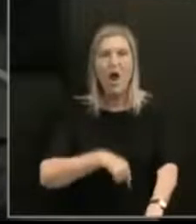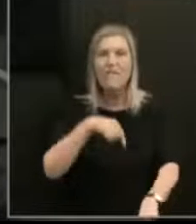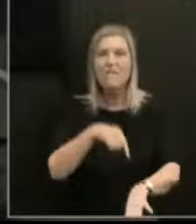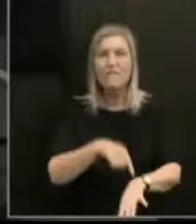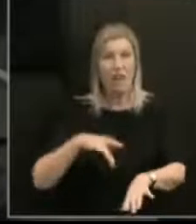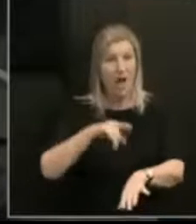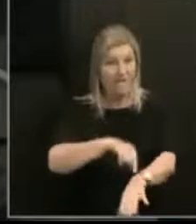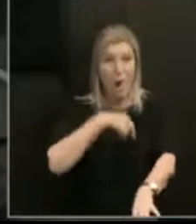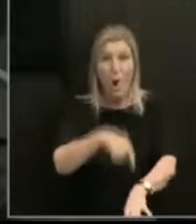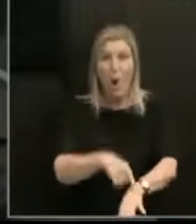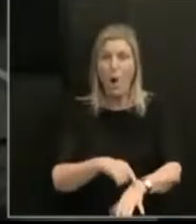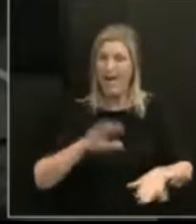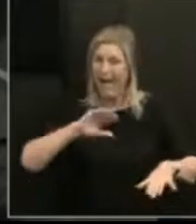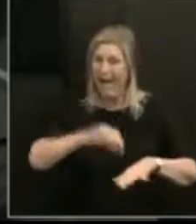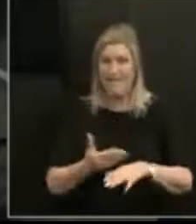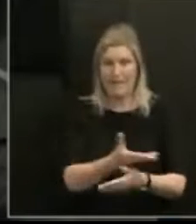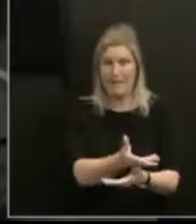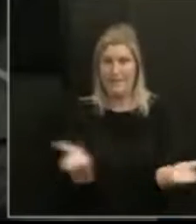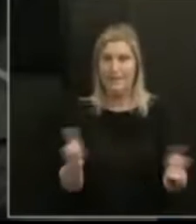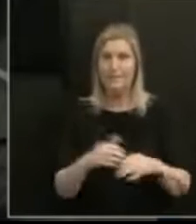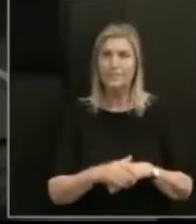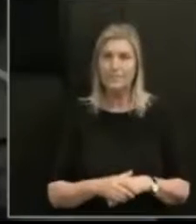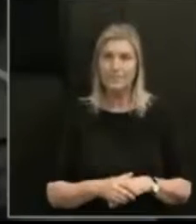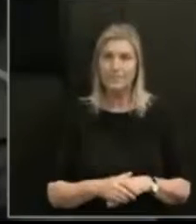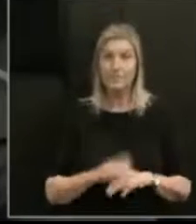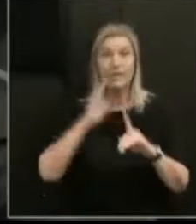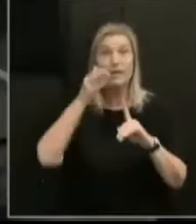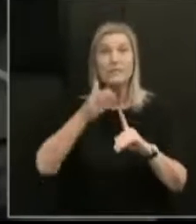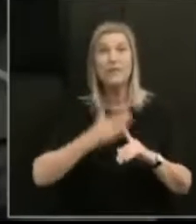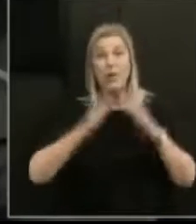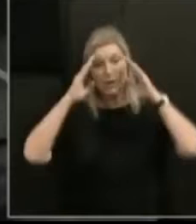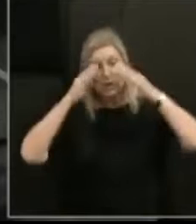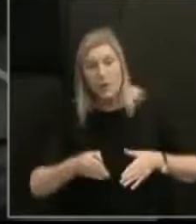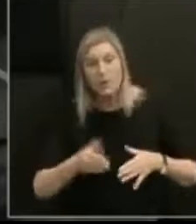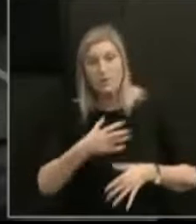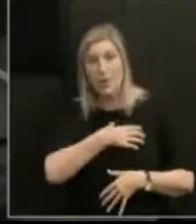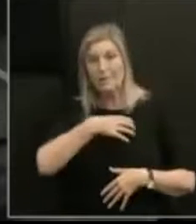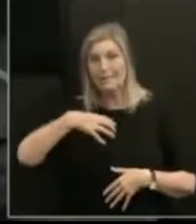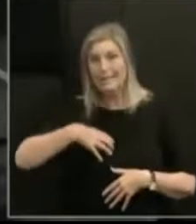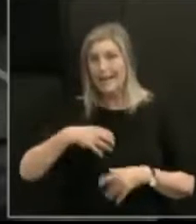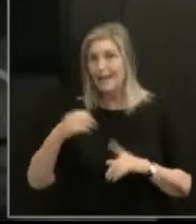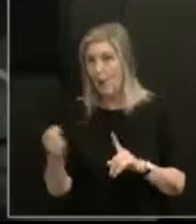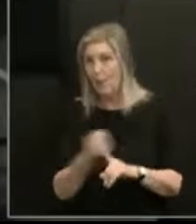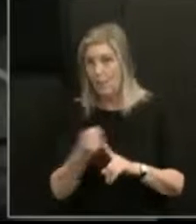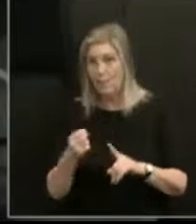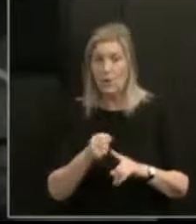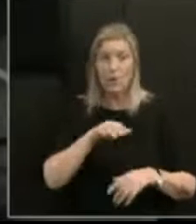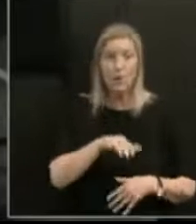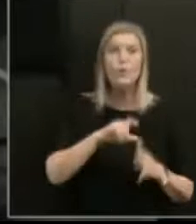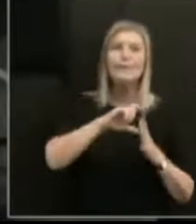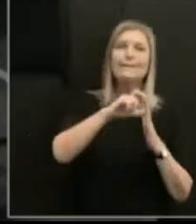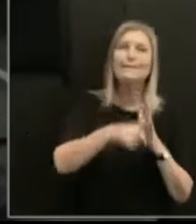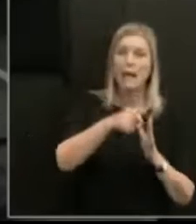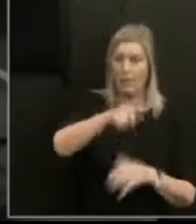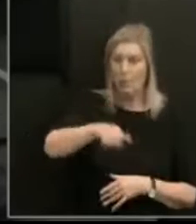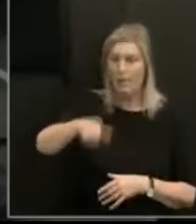impacts. I'd like to focus specifically on the impact of state abuse on disabled people. You have